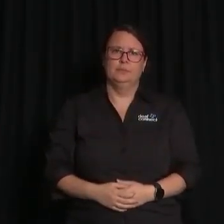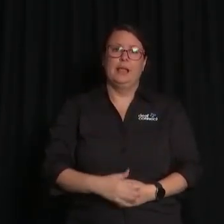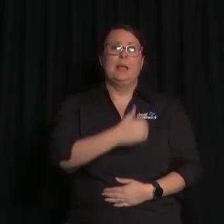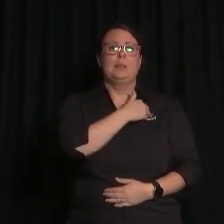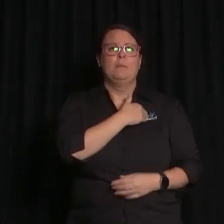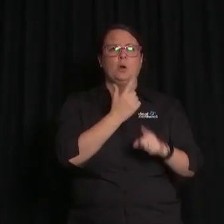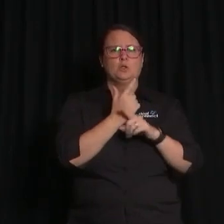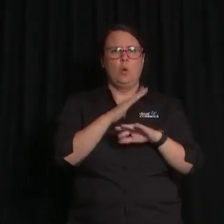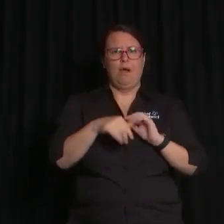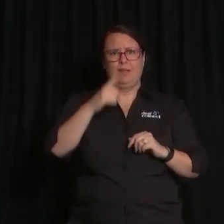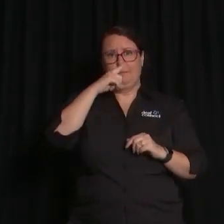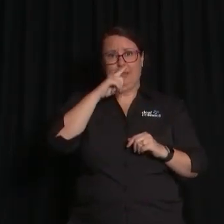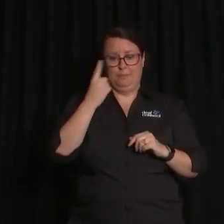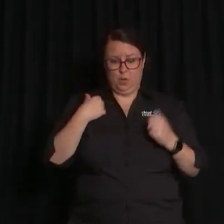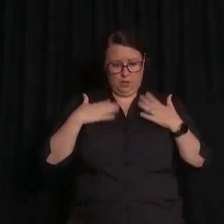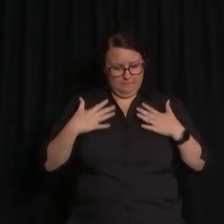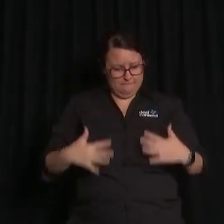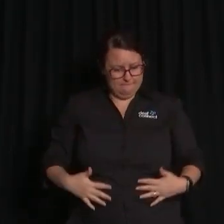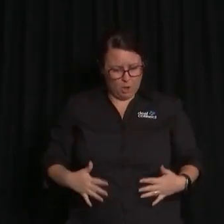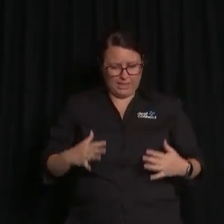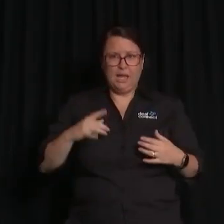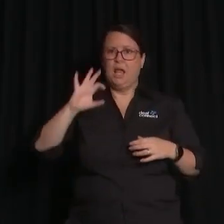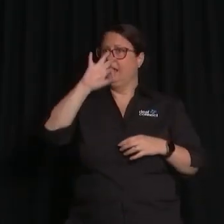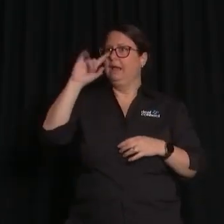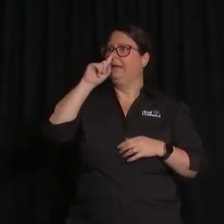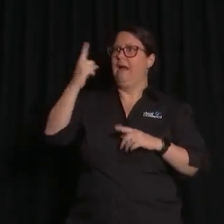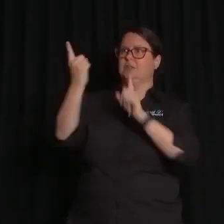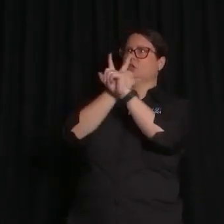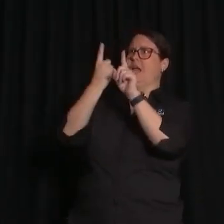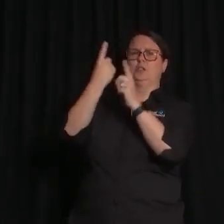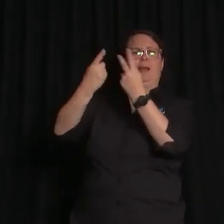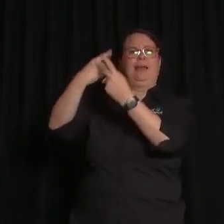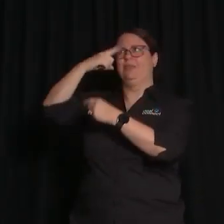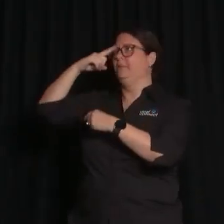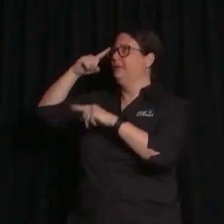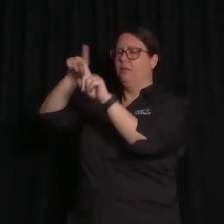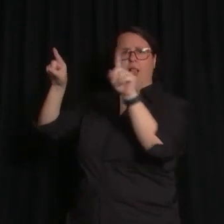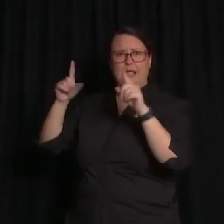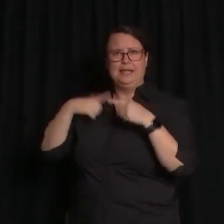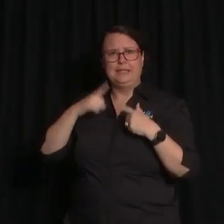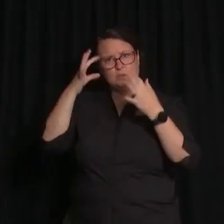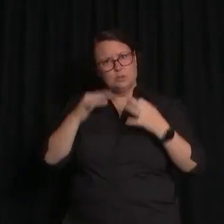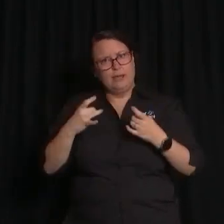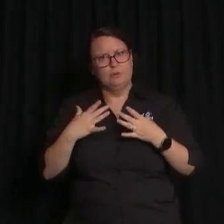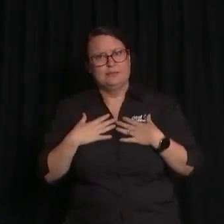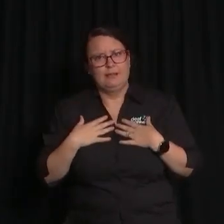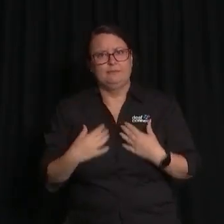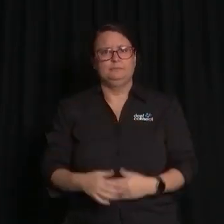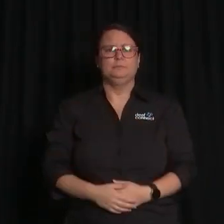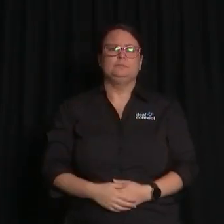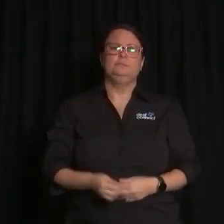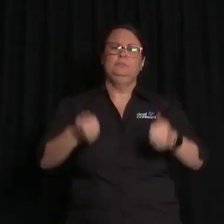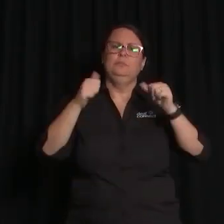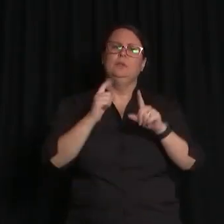as a fundamental human right, while the balance of the morning was filled by panelists sharing stories of faith and discussing how